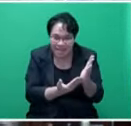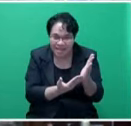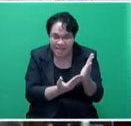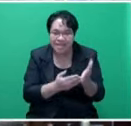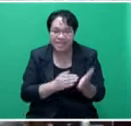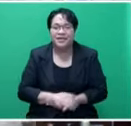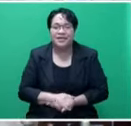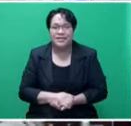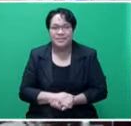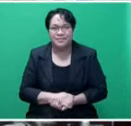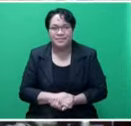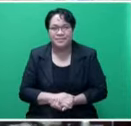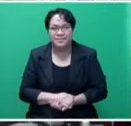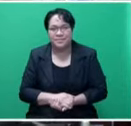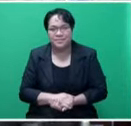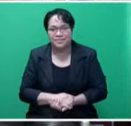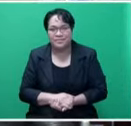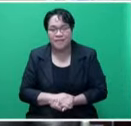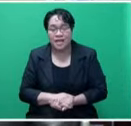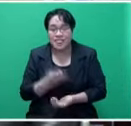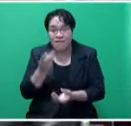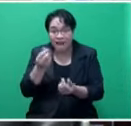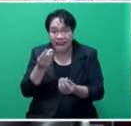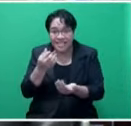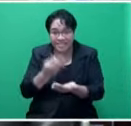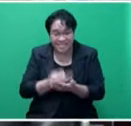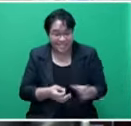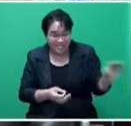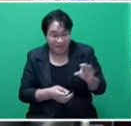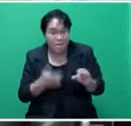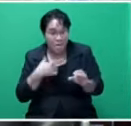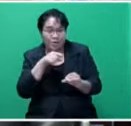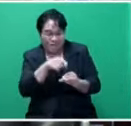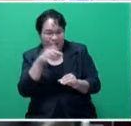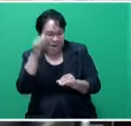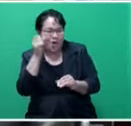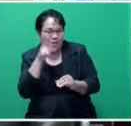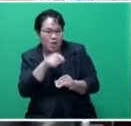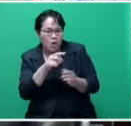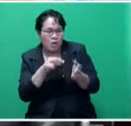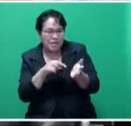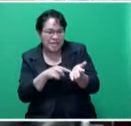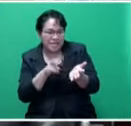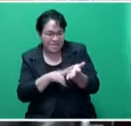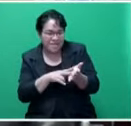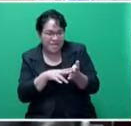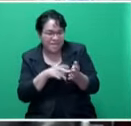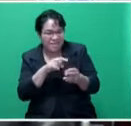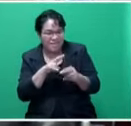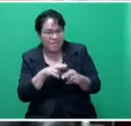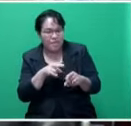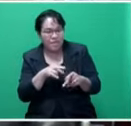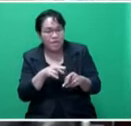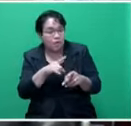and the funds actually, because you came from television, you may not necessarily know about this, the funds